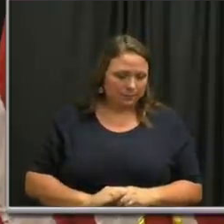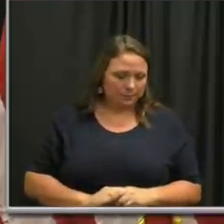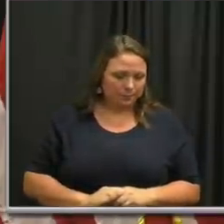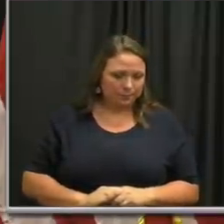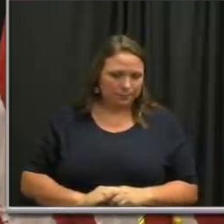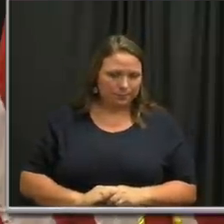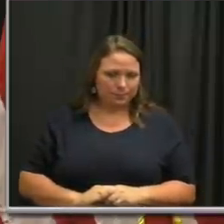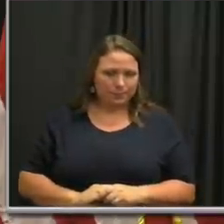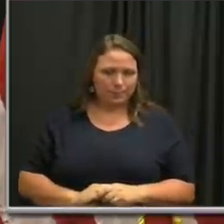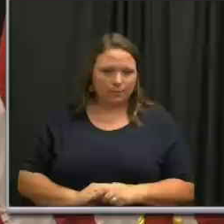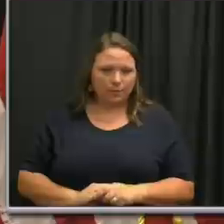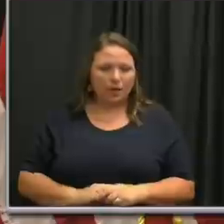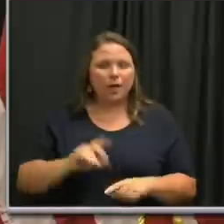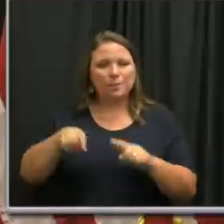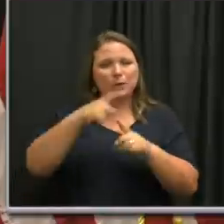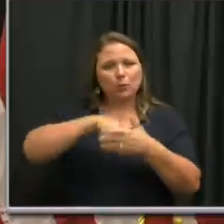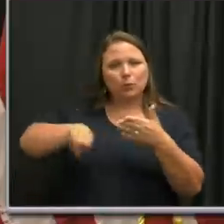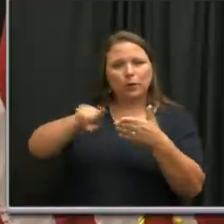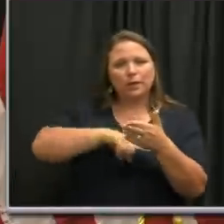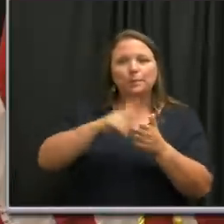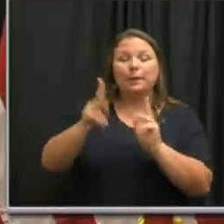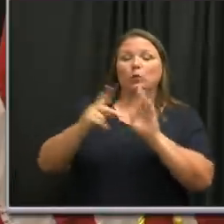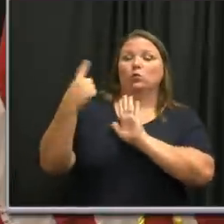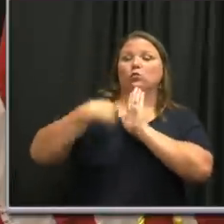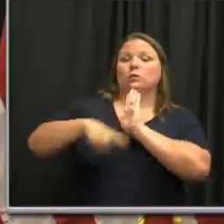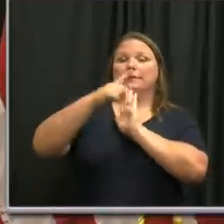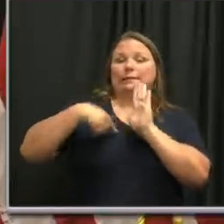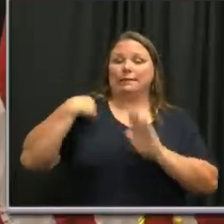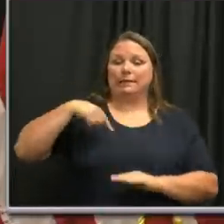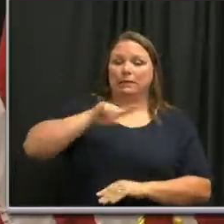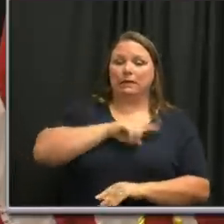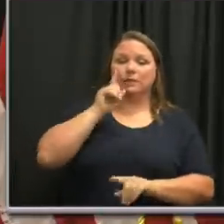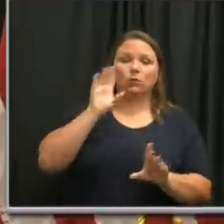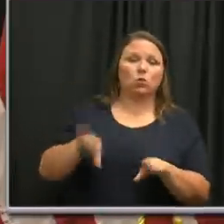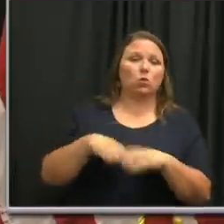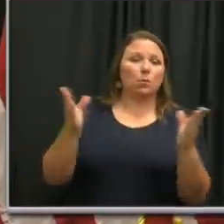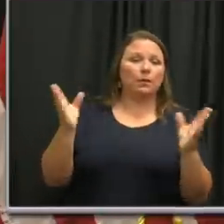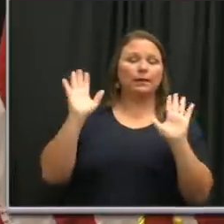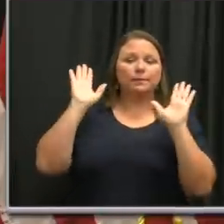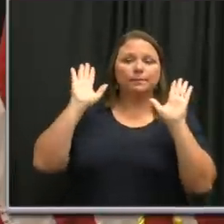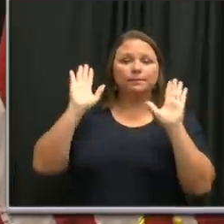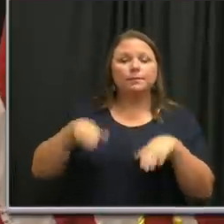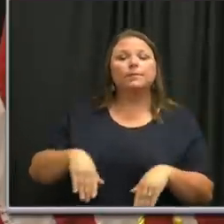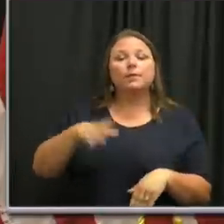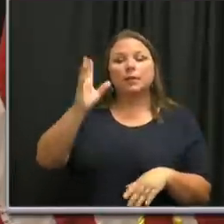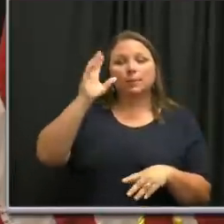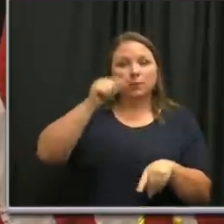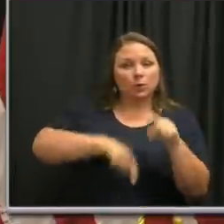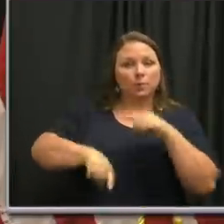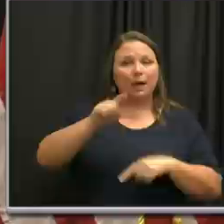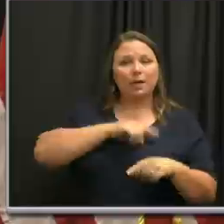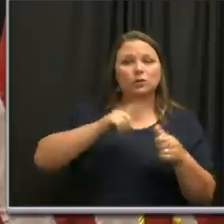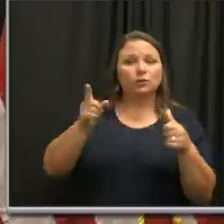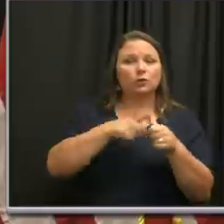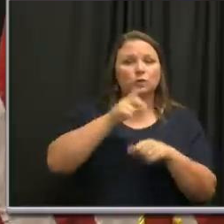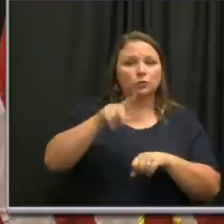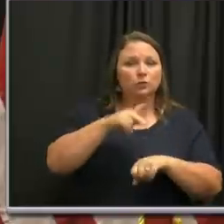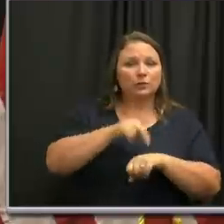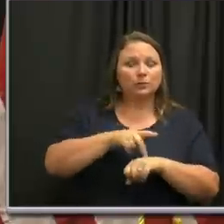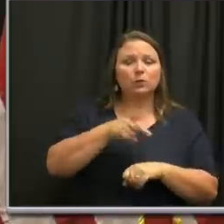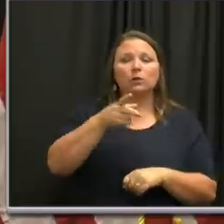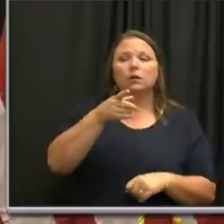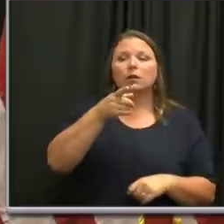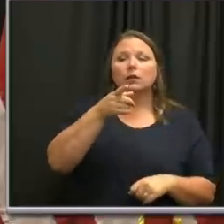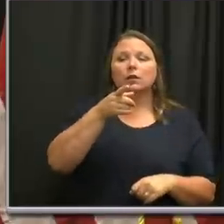the, your criticism of us for opening. I mean, let's just go back to first principles. You don't have a